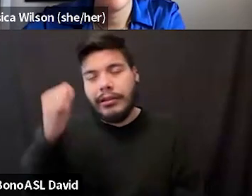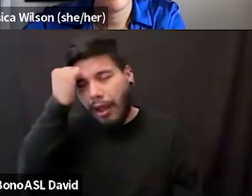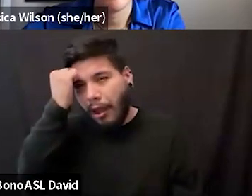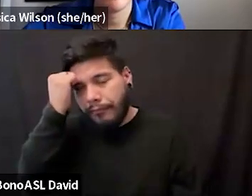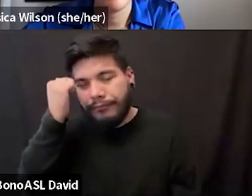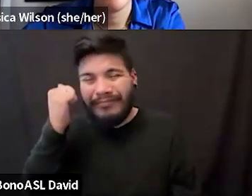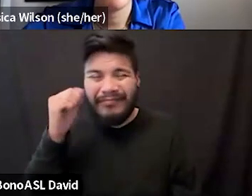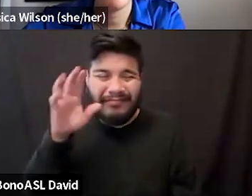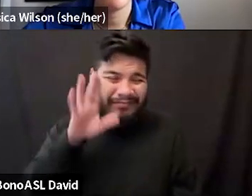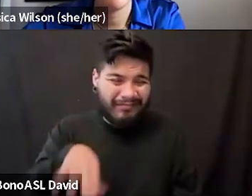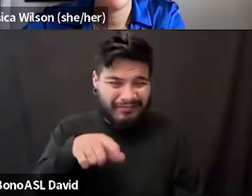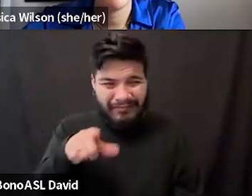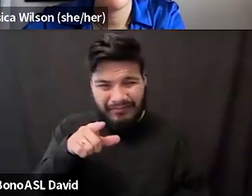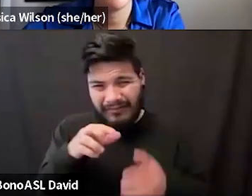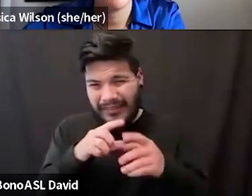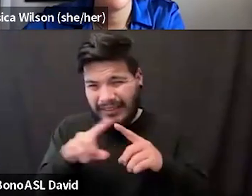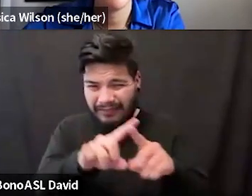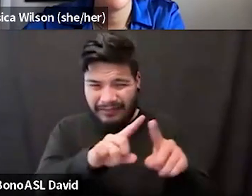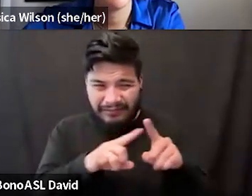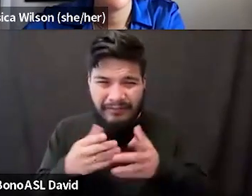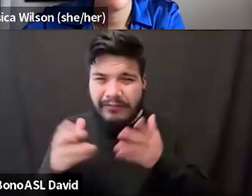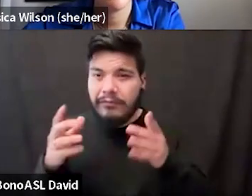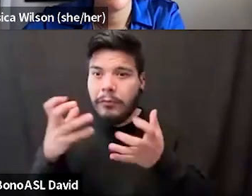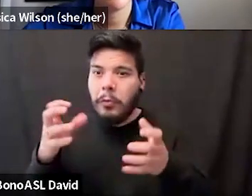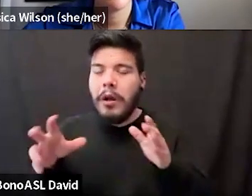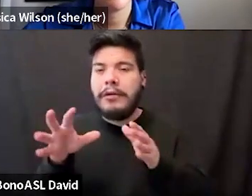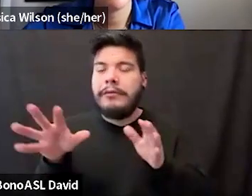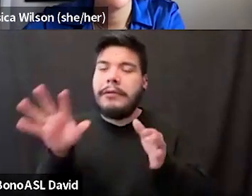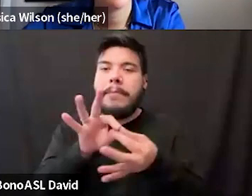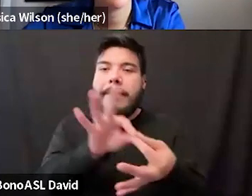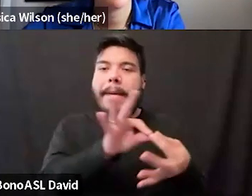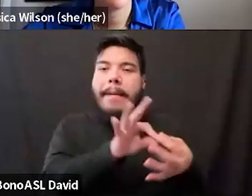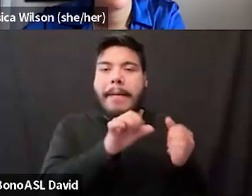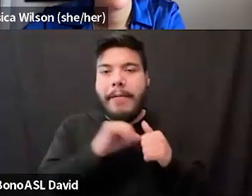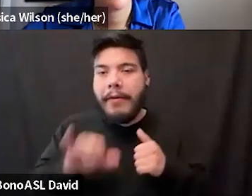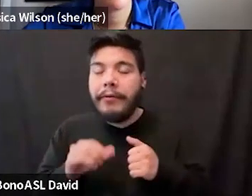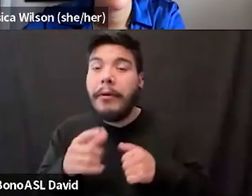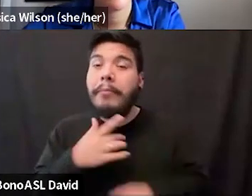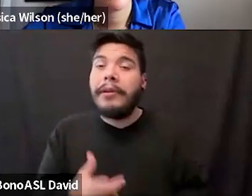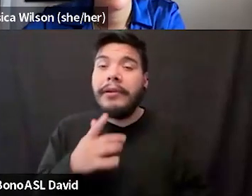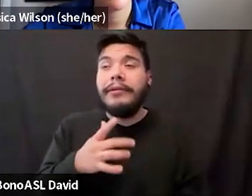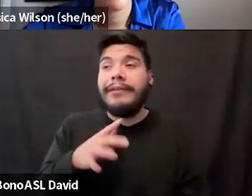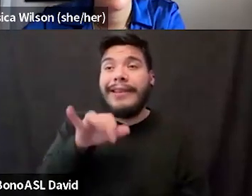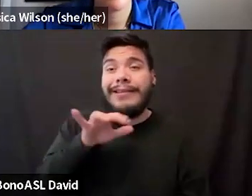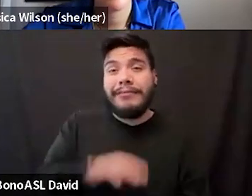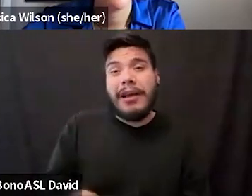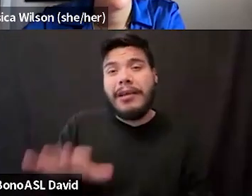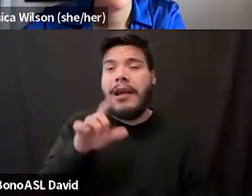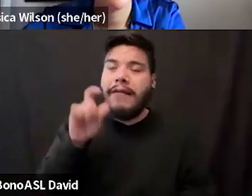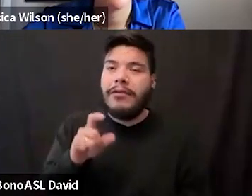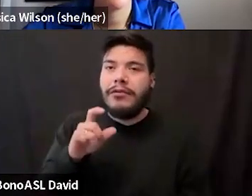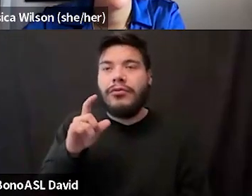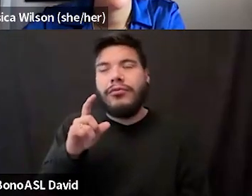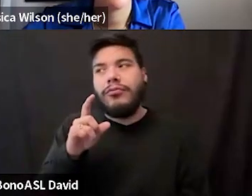different things people want to throw with it. And so it's like often the space of having to like flex or having to do